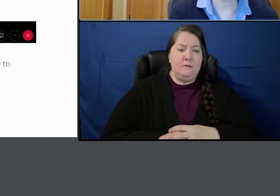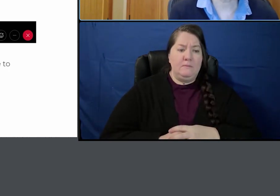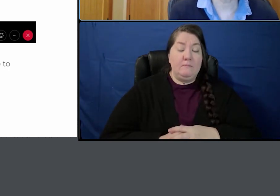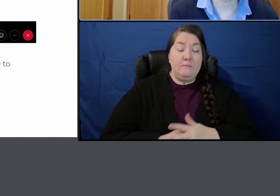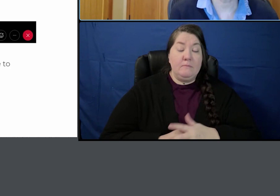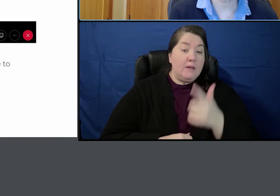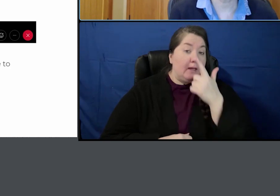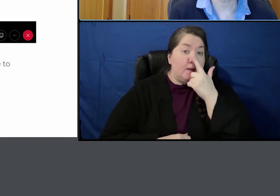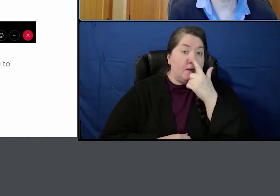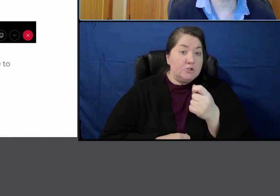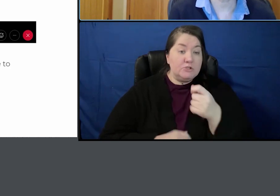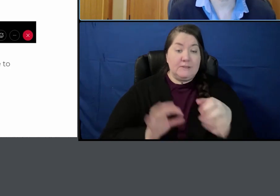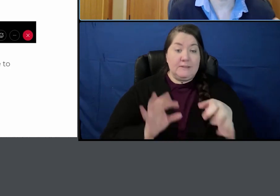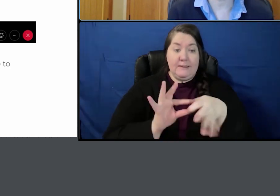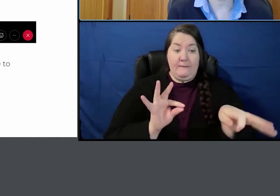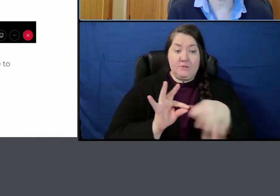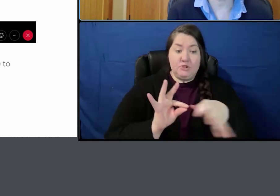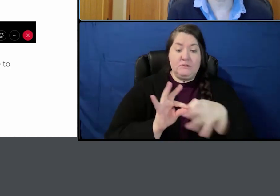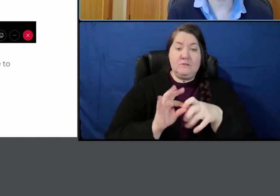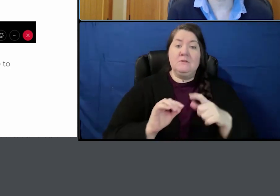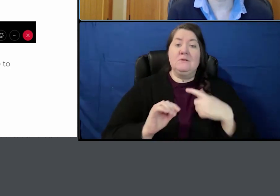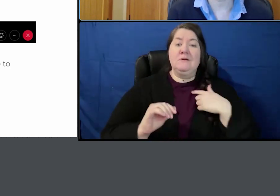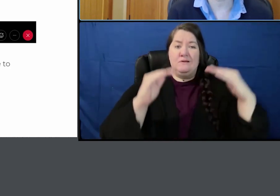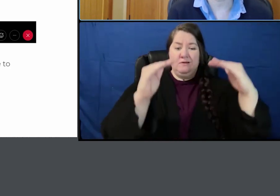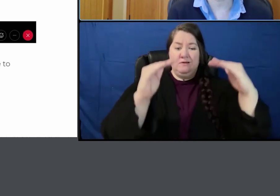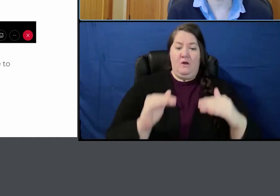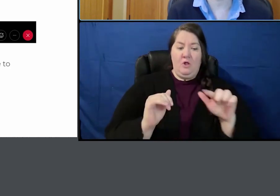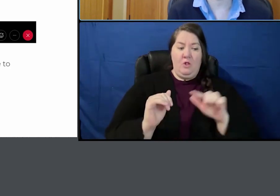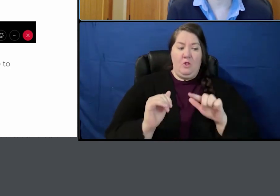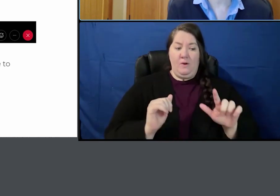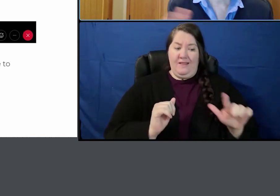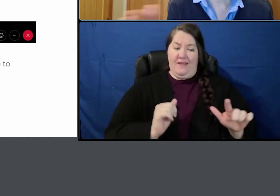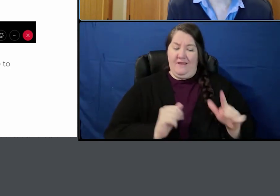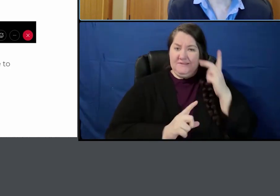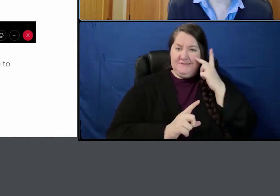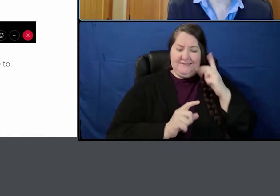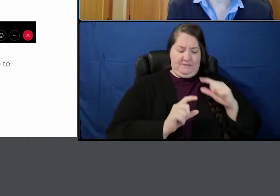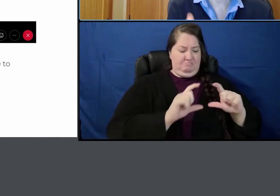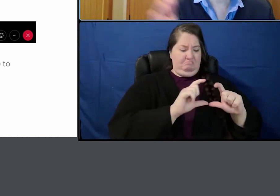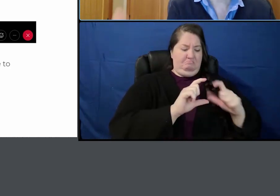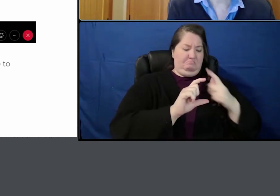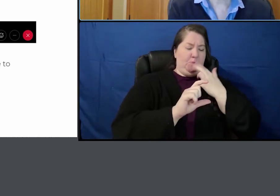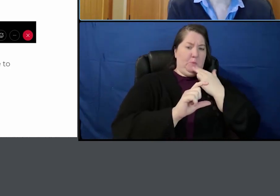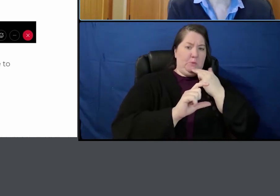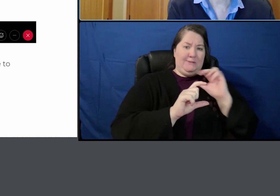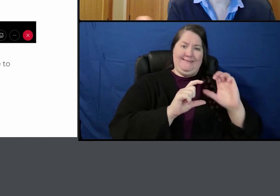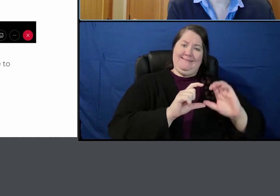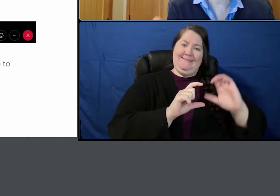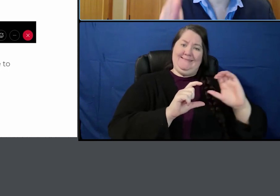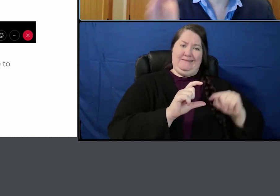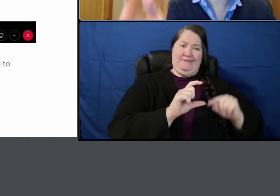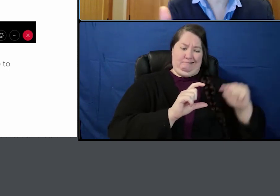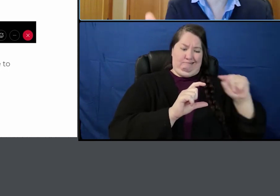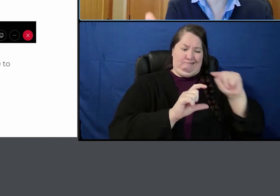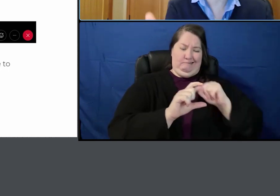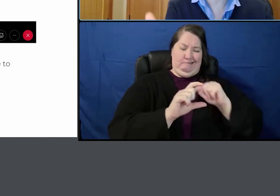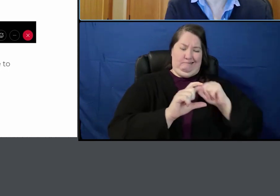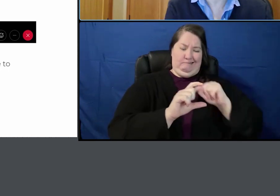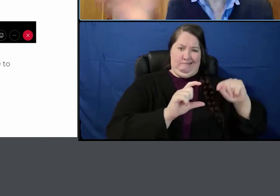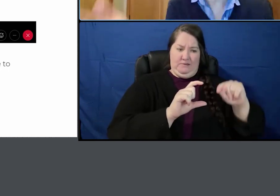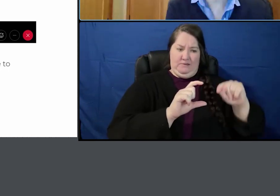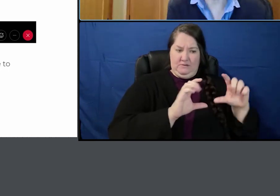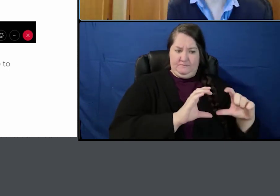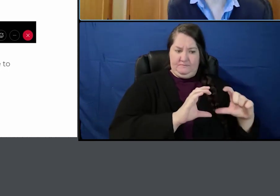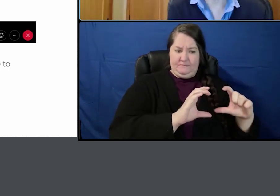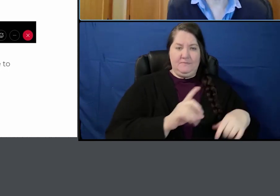interested in captioning, if you look at the lower left hand corner of your your Zoom or your